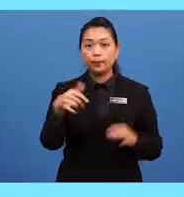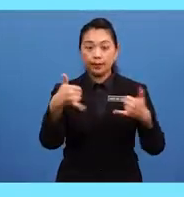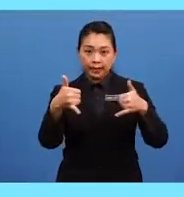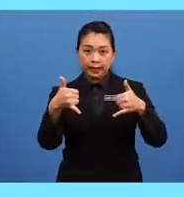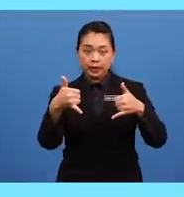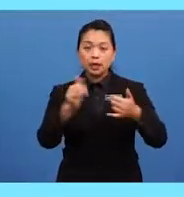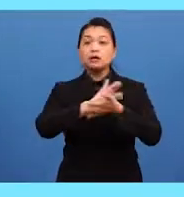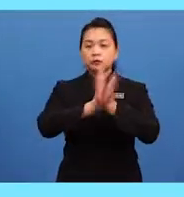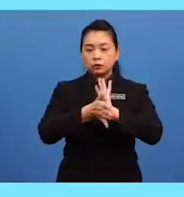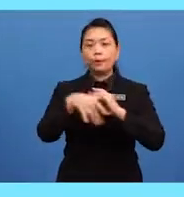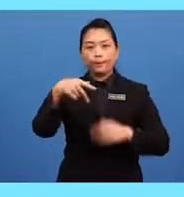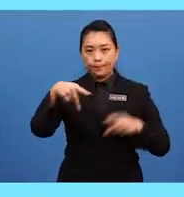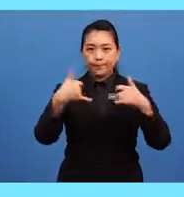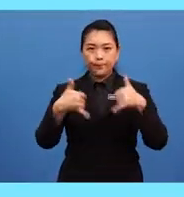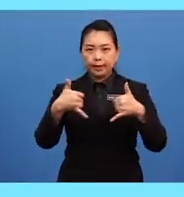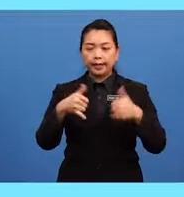is a noun.